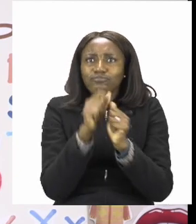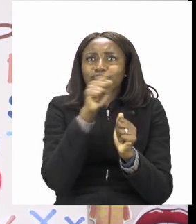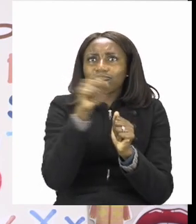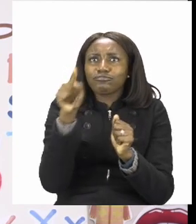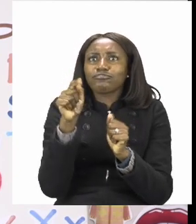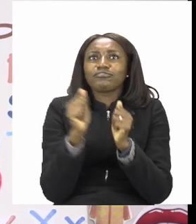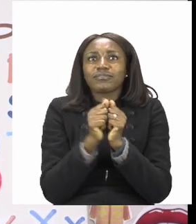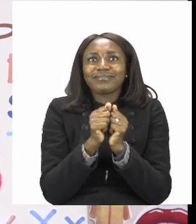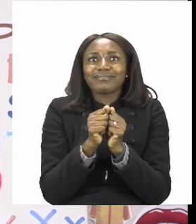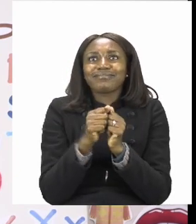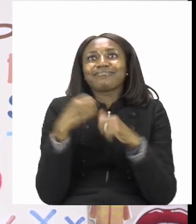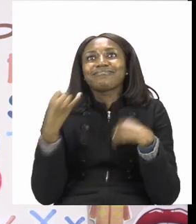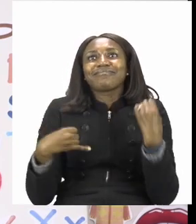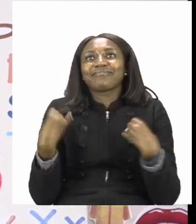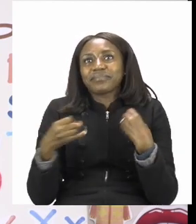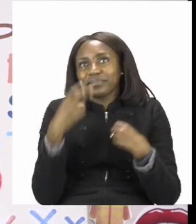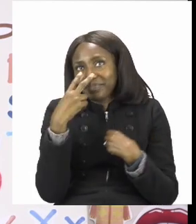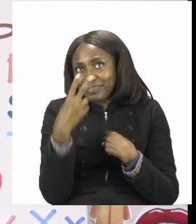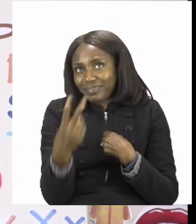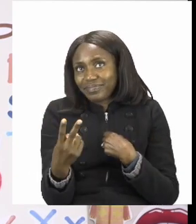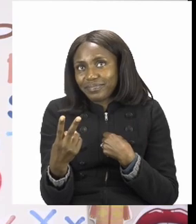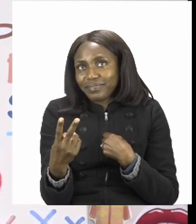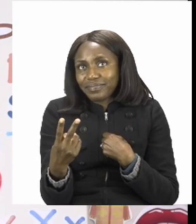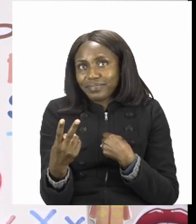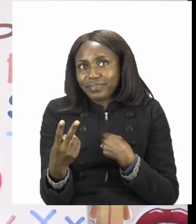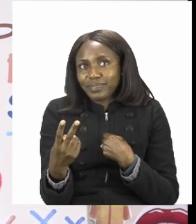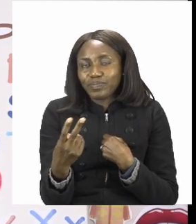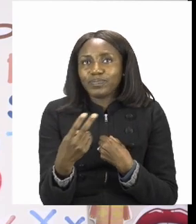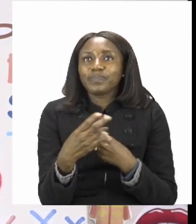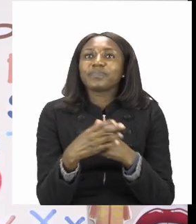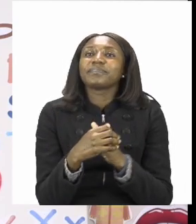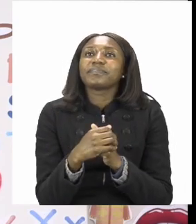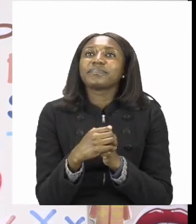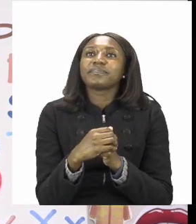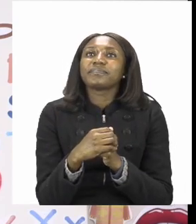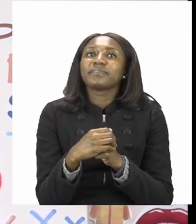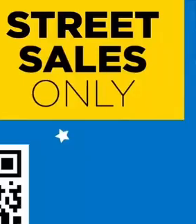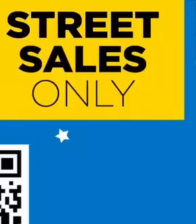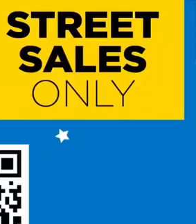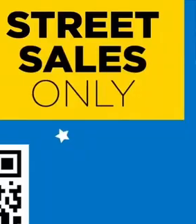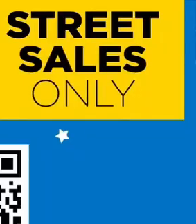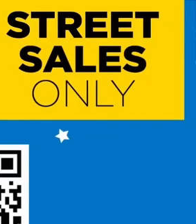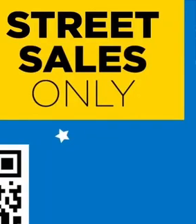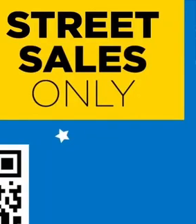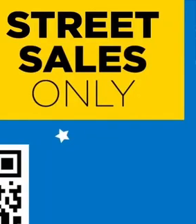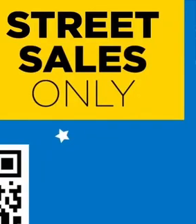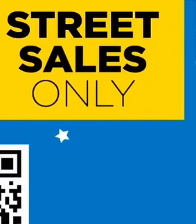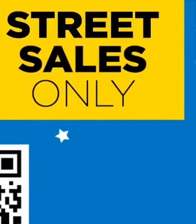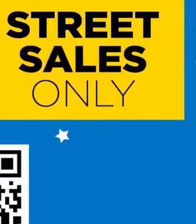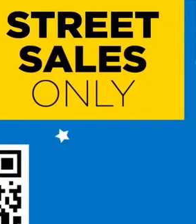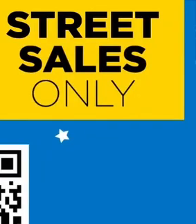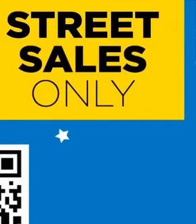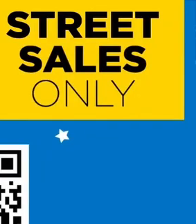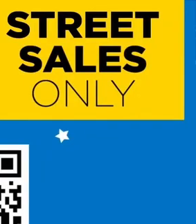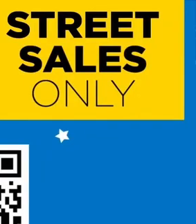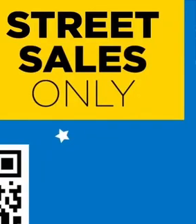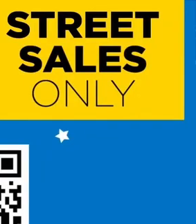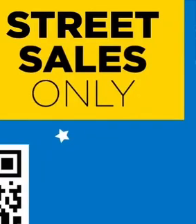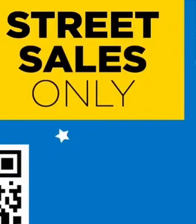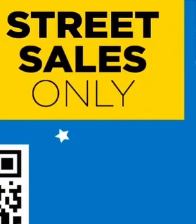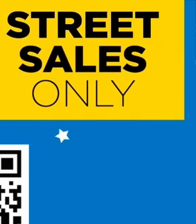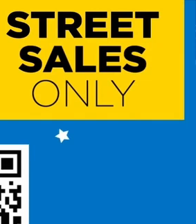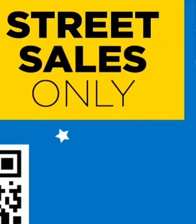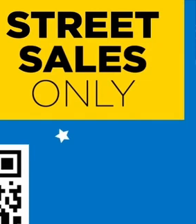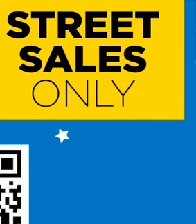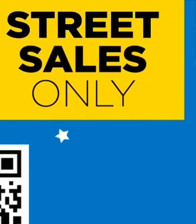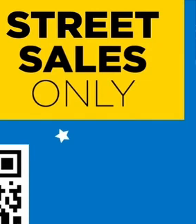Have fun and I'll see you when you're done after the advert break. Follow us on MyZone Facebook Active Kids